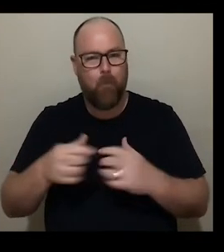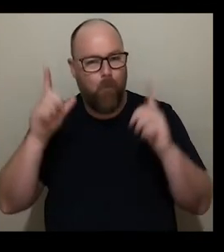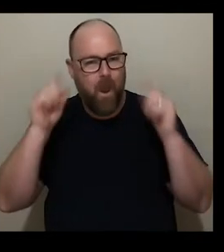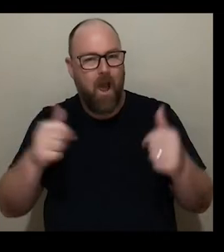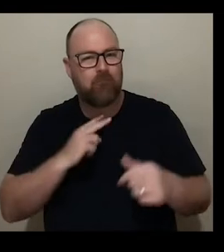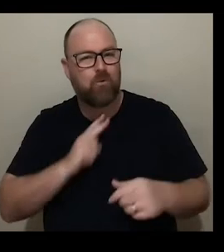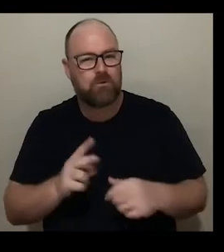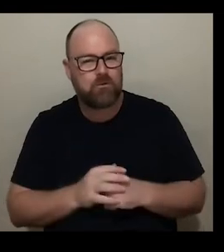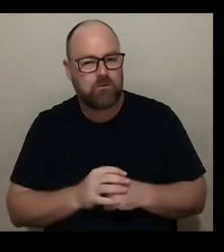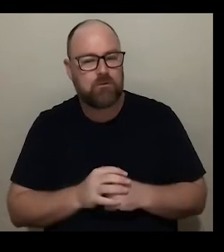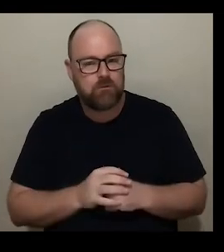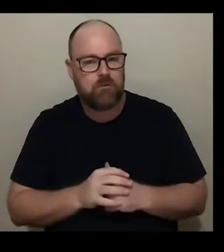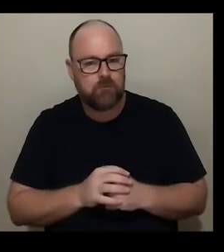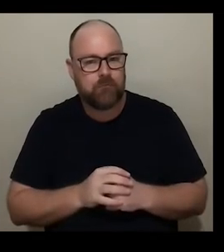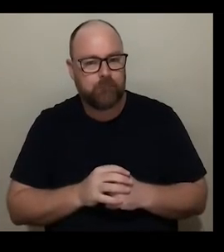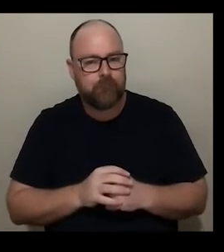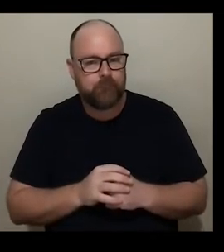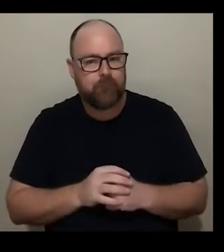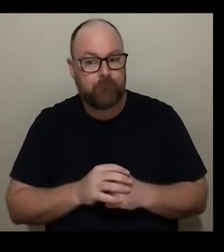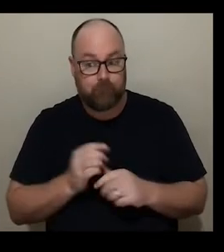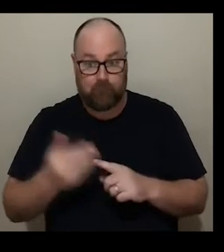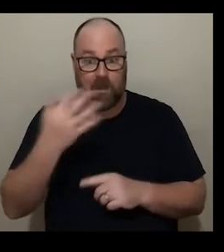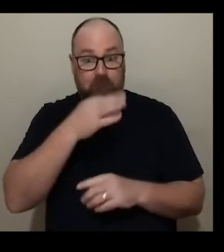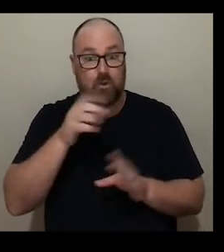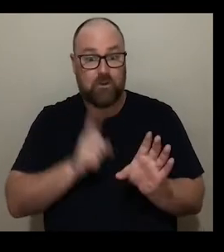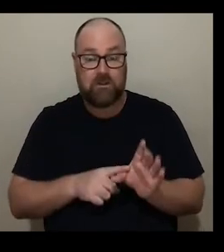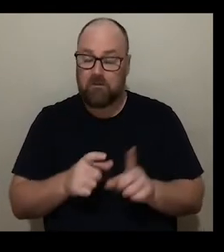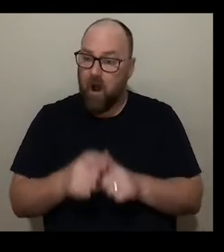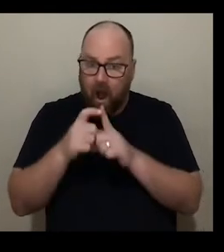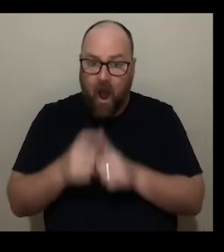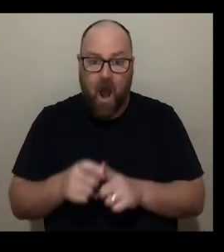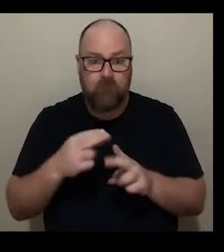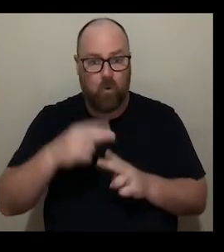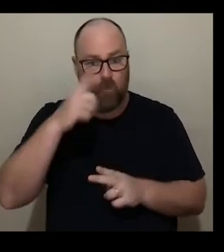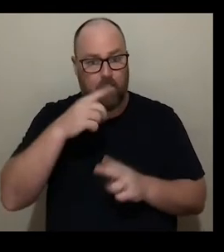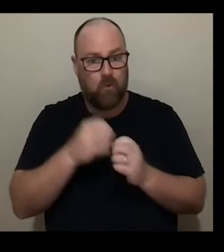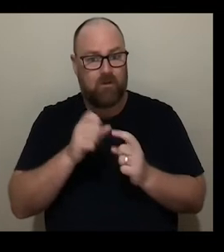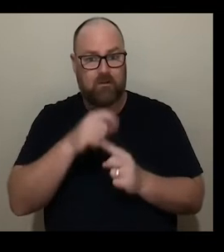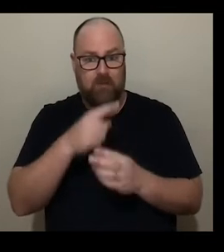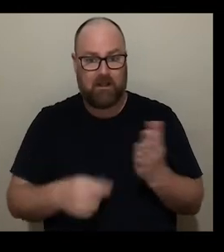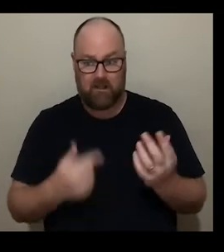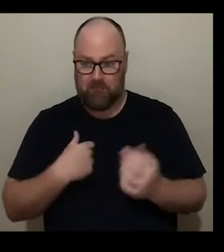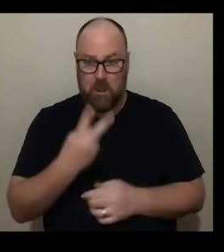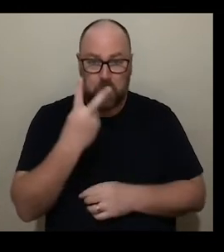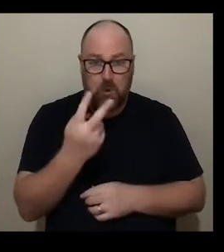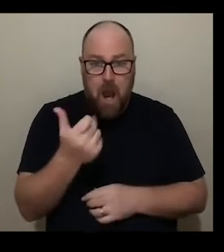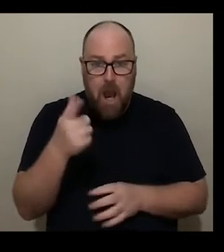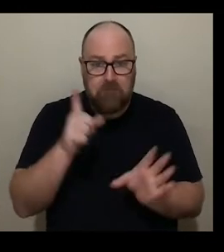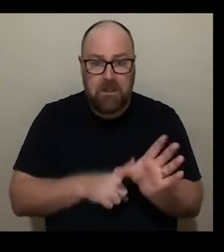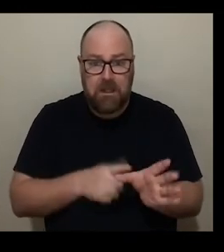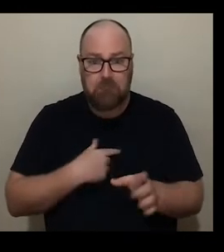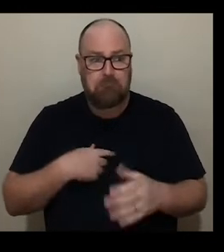in the last two years it's been incredibly difficult for disabled people especially I've actually been isolated for two and a half years